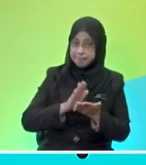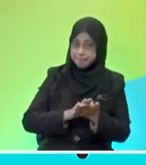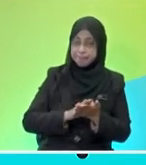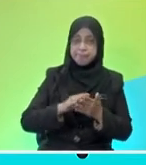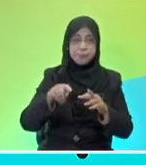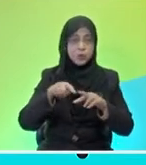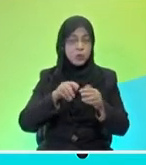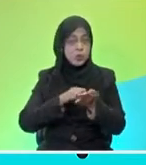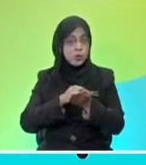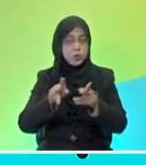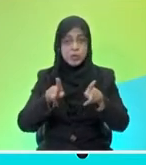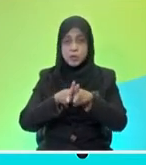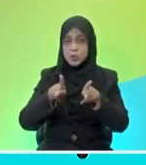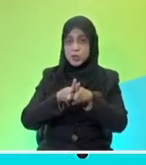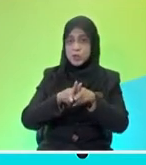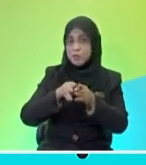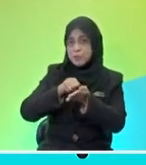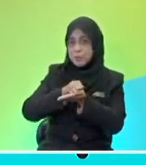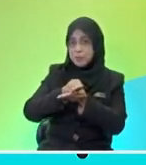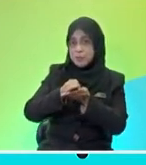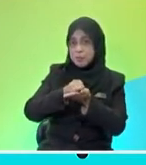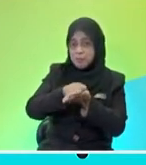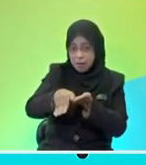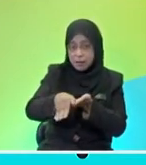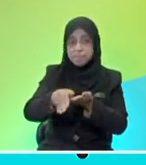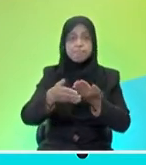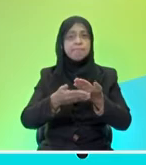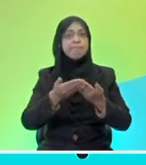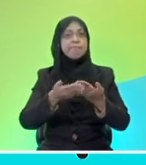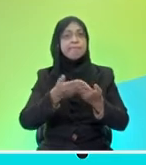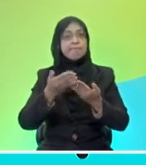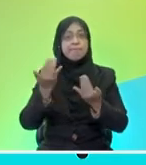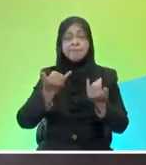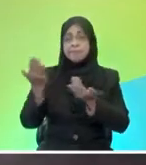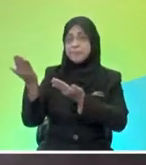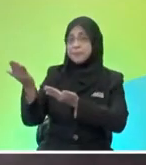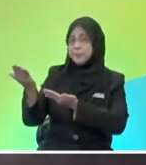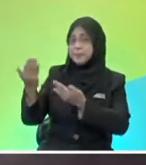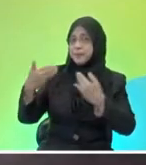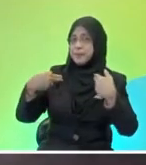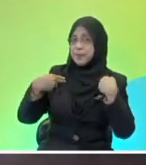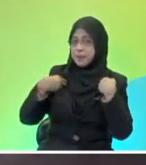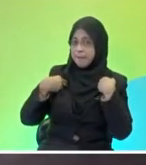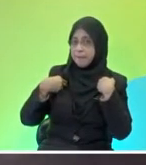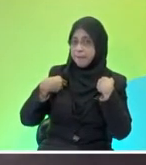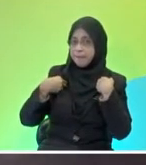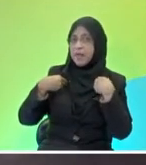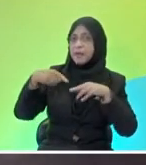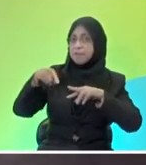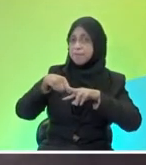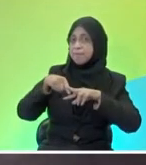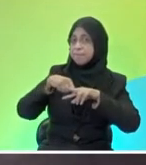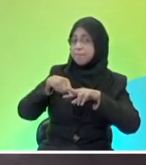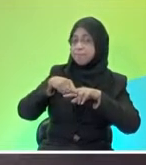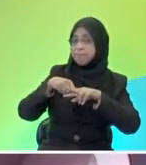The worn out shoe soles can cause us to sleep easily. For example, here I have, this is the slippers I have.